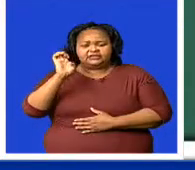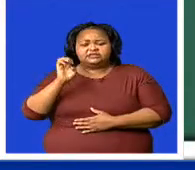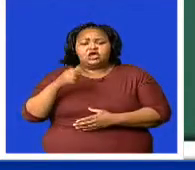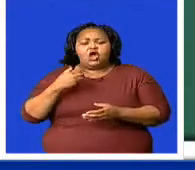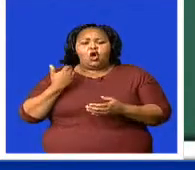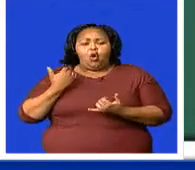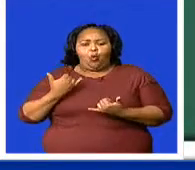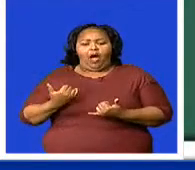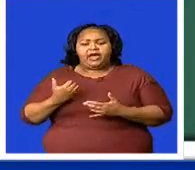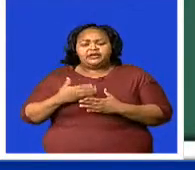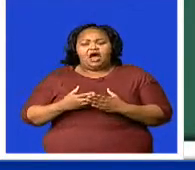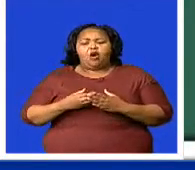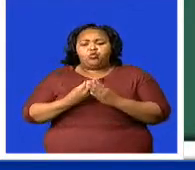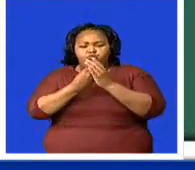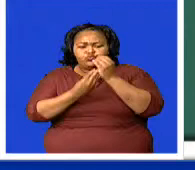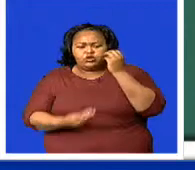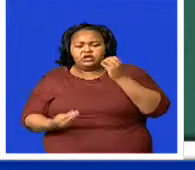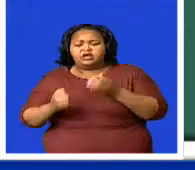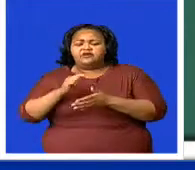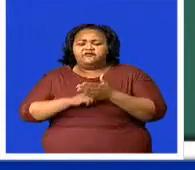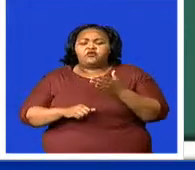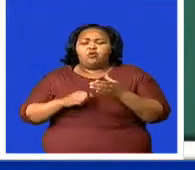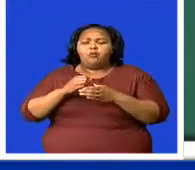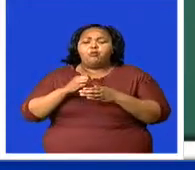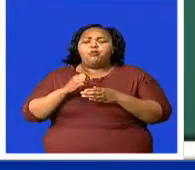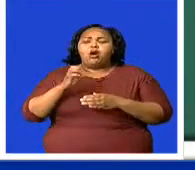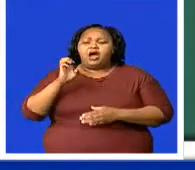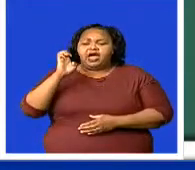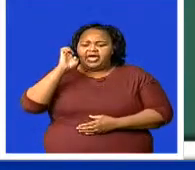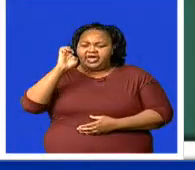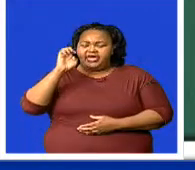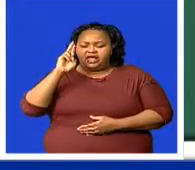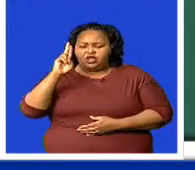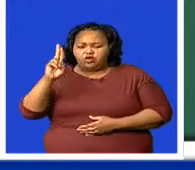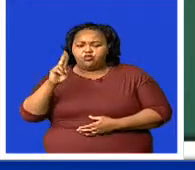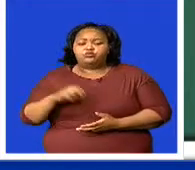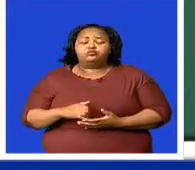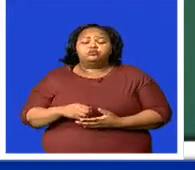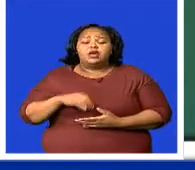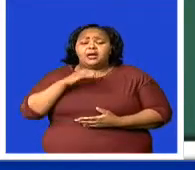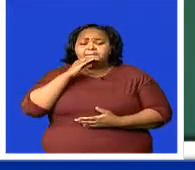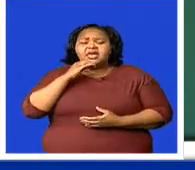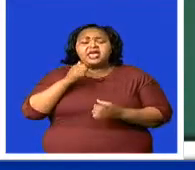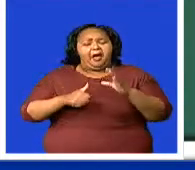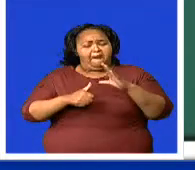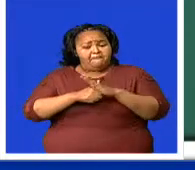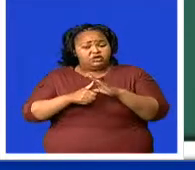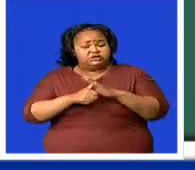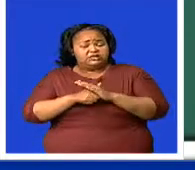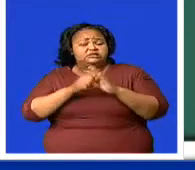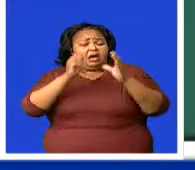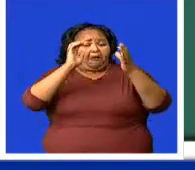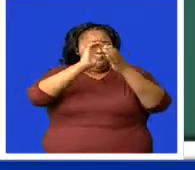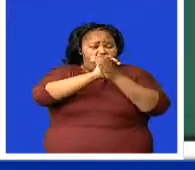Union. He says all this shows the importance of global partnerships and the Swatini is now moving